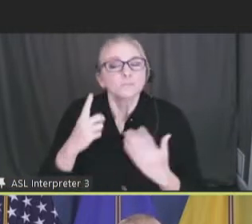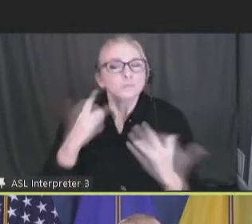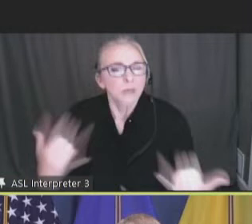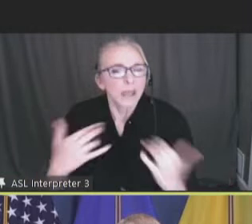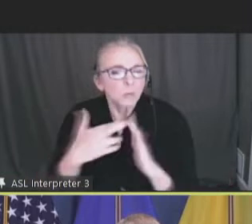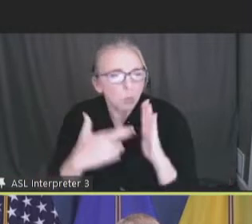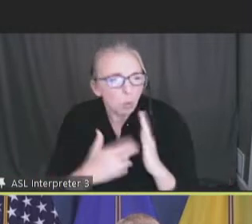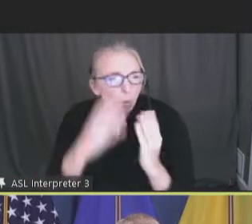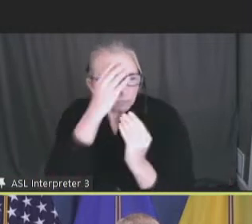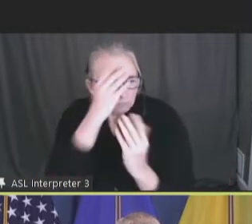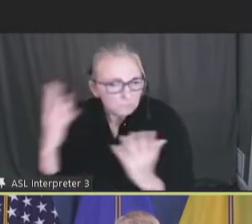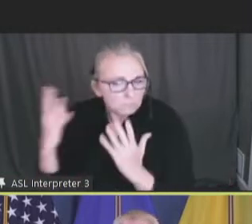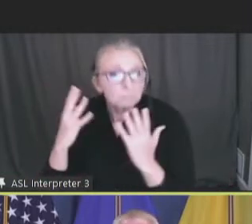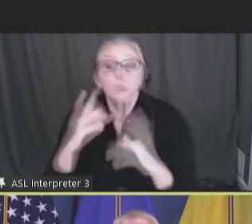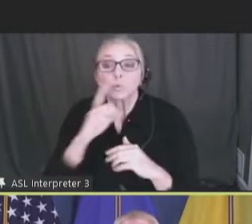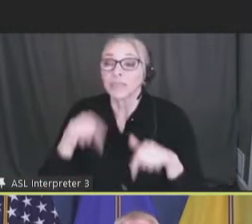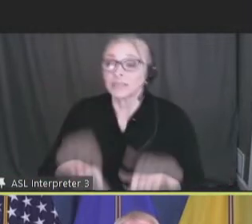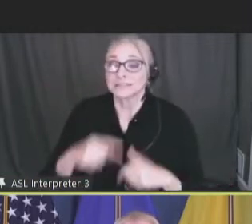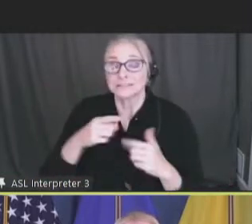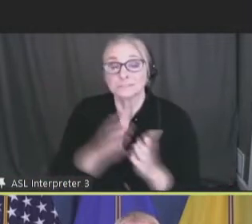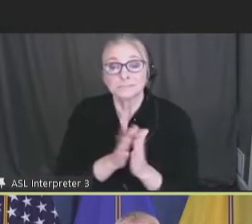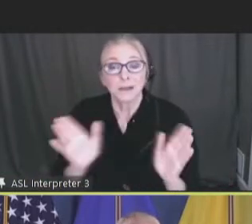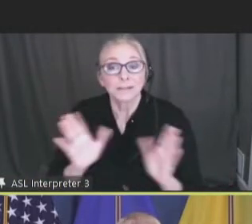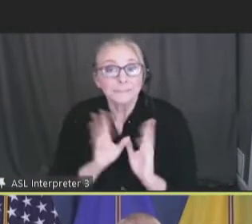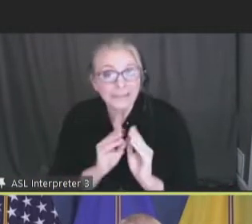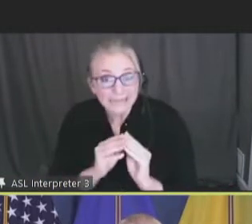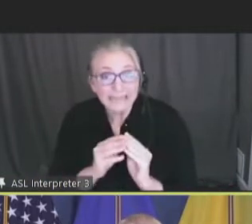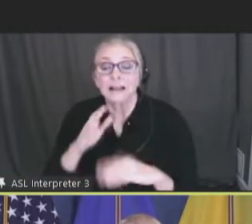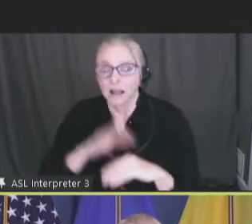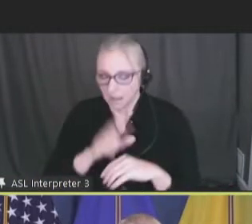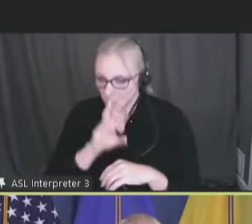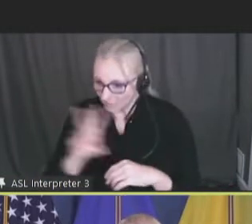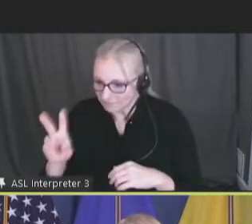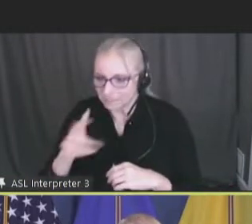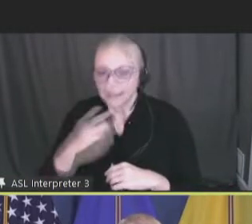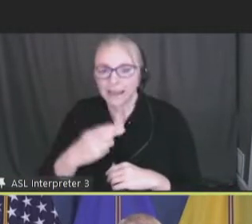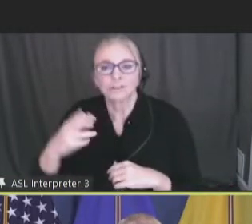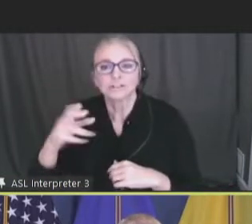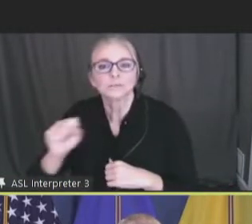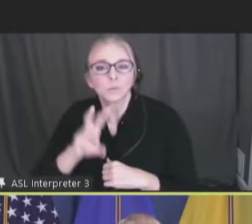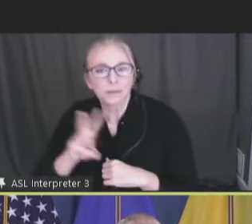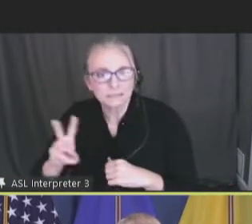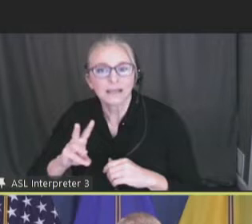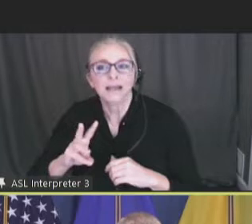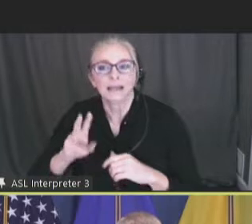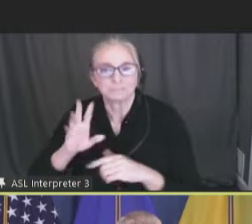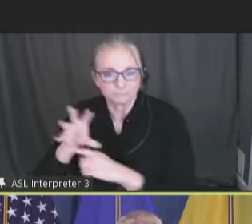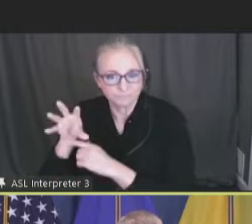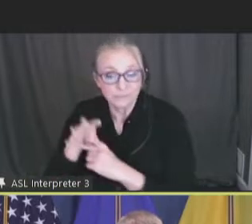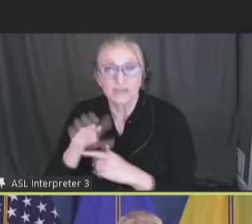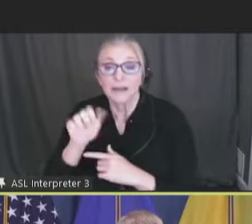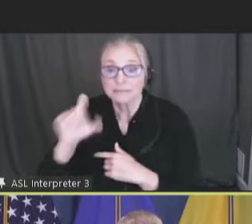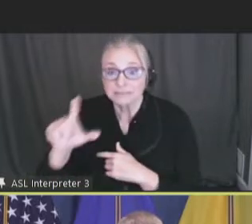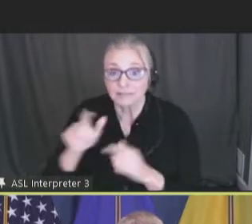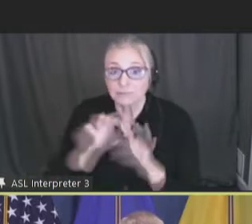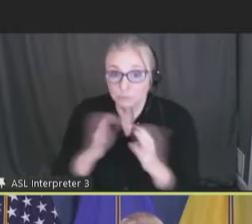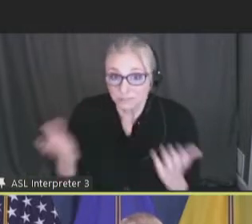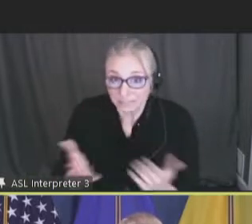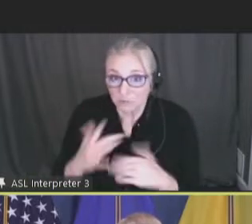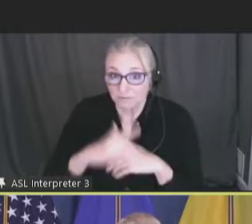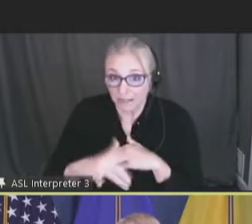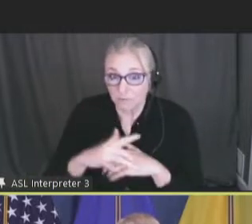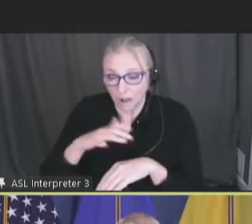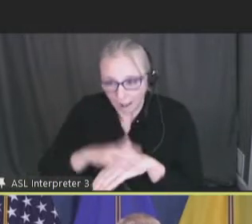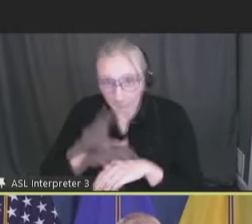I want to remind everyone this is a public meeting. It's being webcasted on the HHS website. We have sign language interpreters available on the